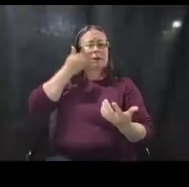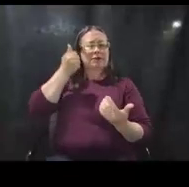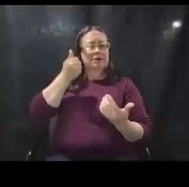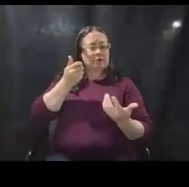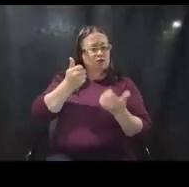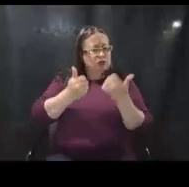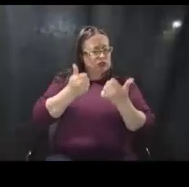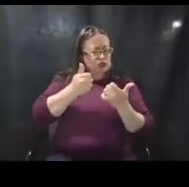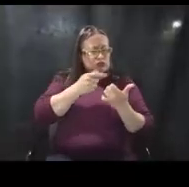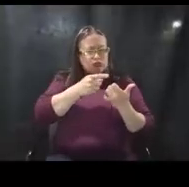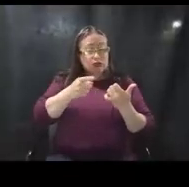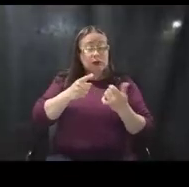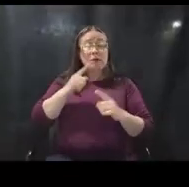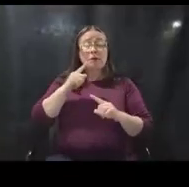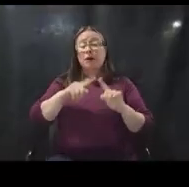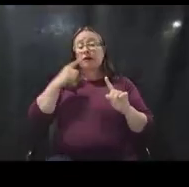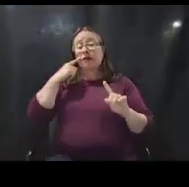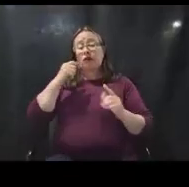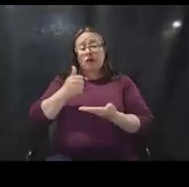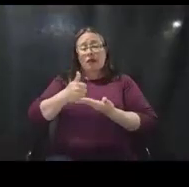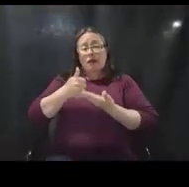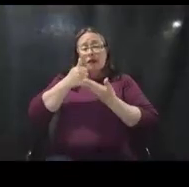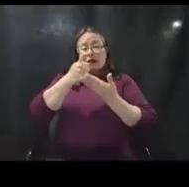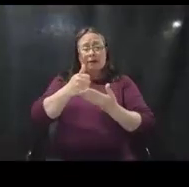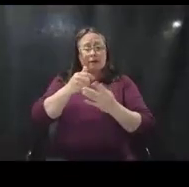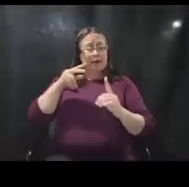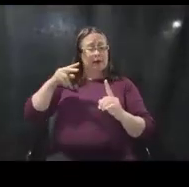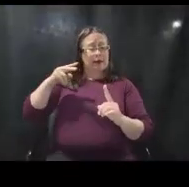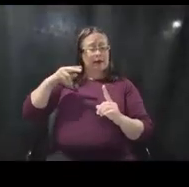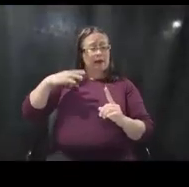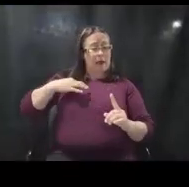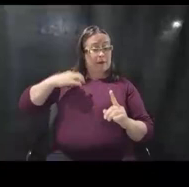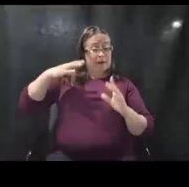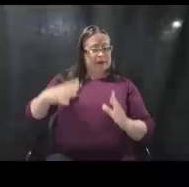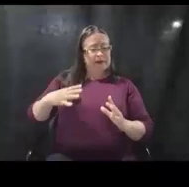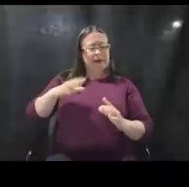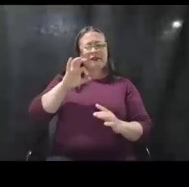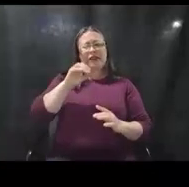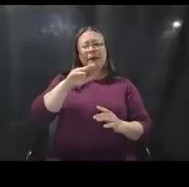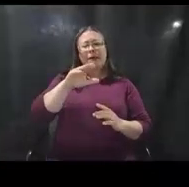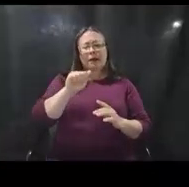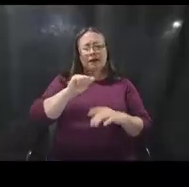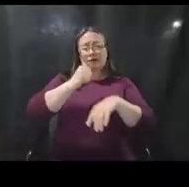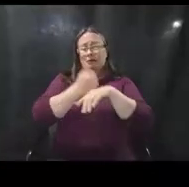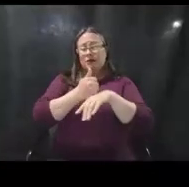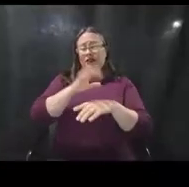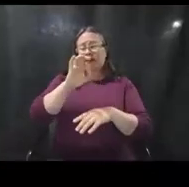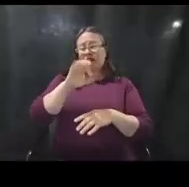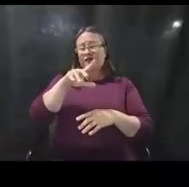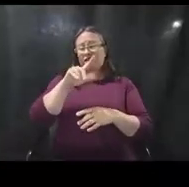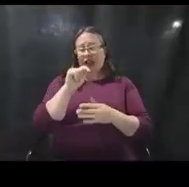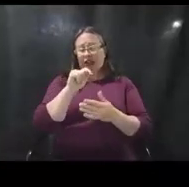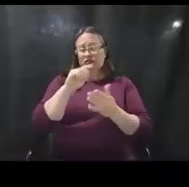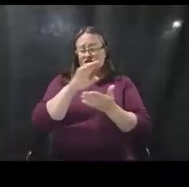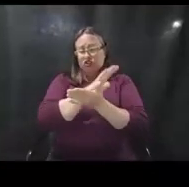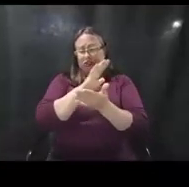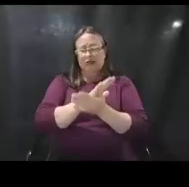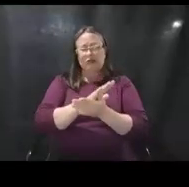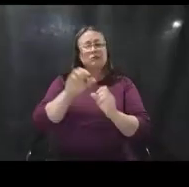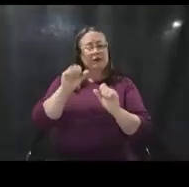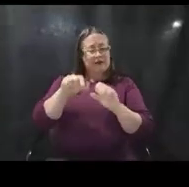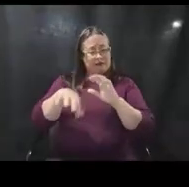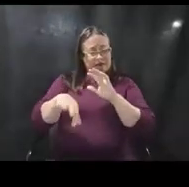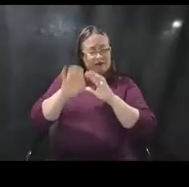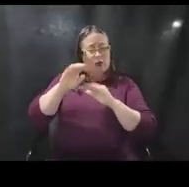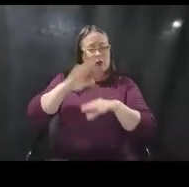Now, in order to help applicants make that decision, FEMA did develop a fact sheet that is available on FEMA.gov